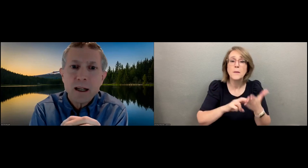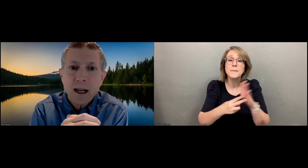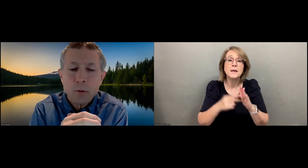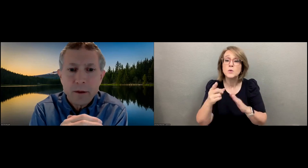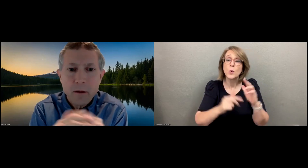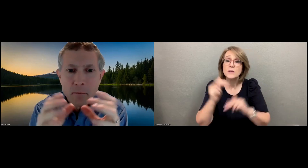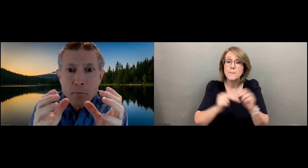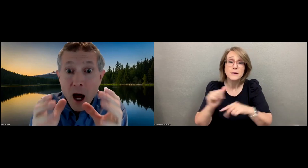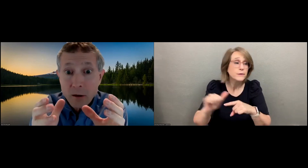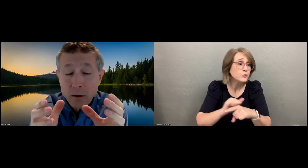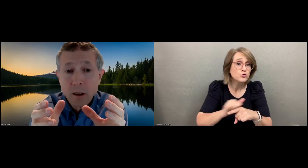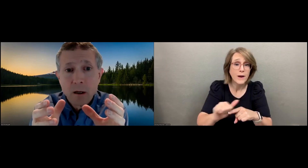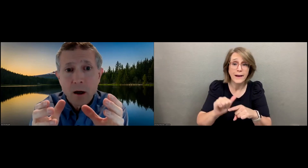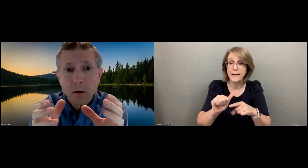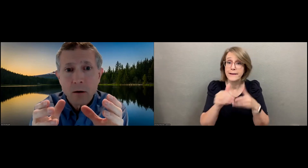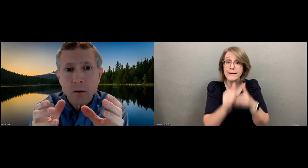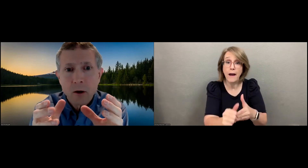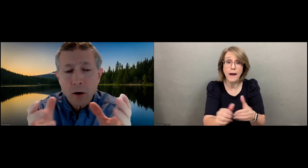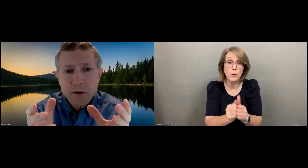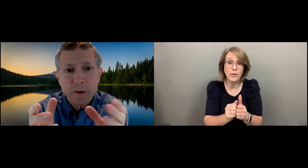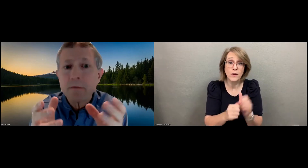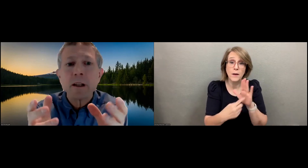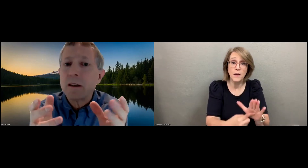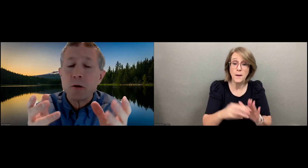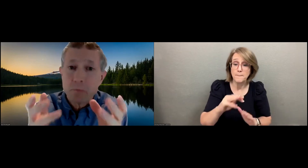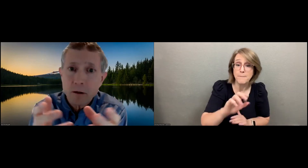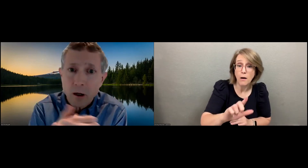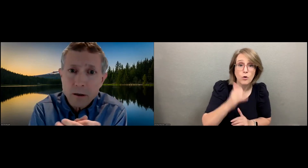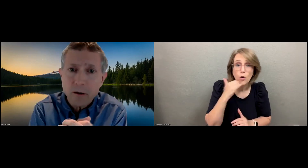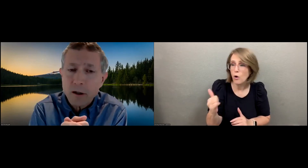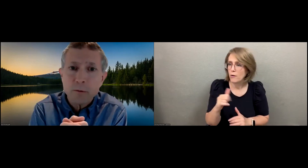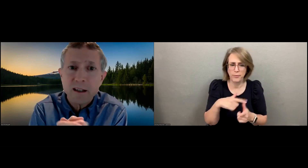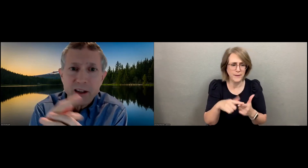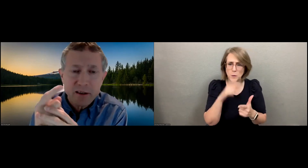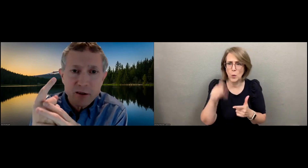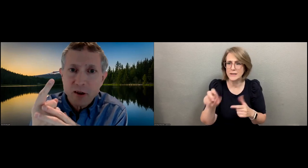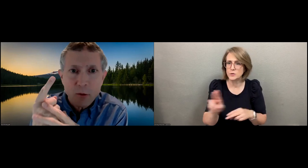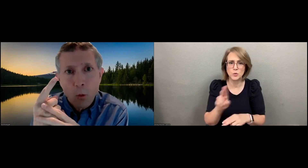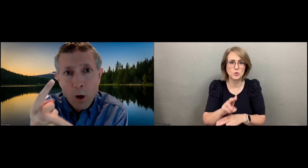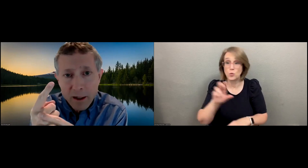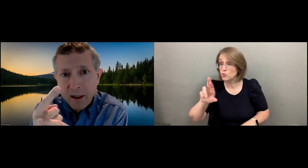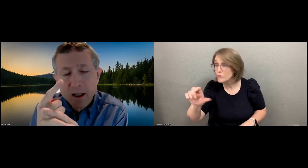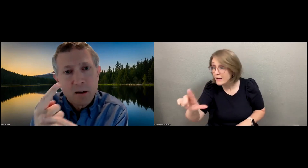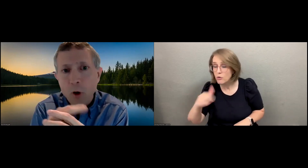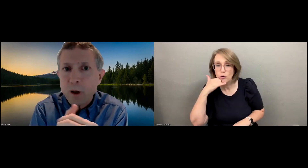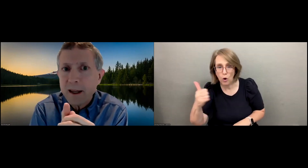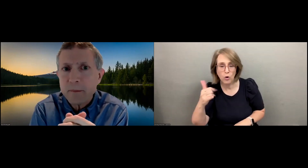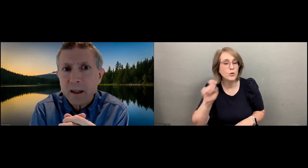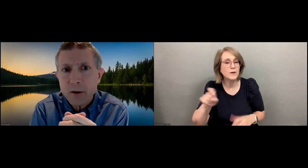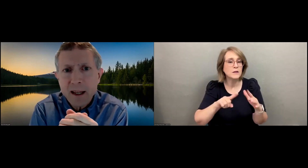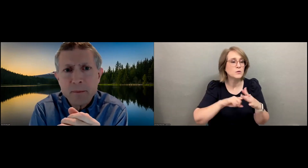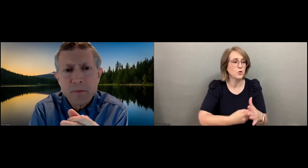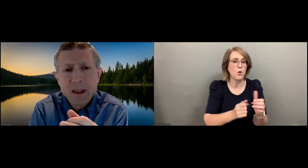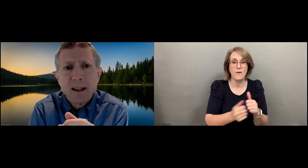a training guide with model calls, you would never need to use real calls. All you need is to start with one role